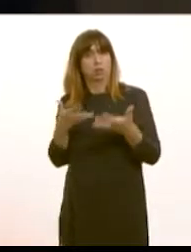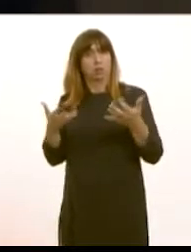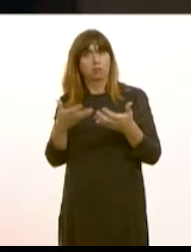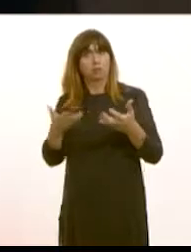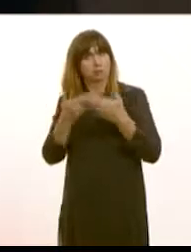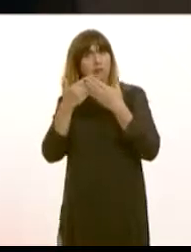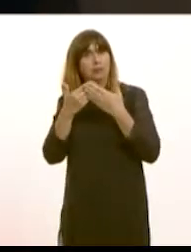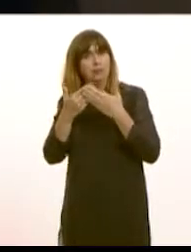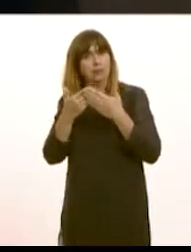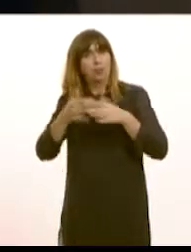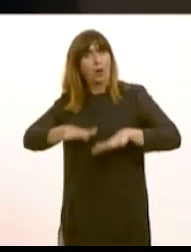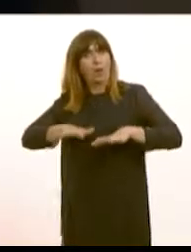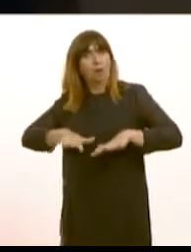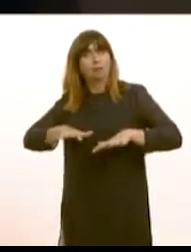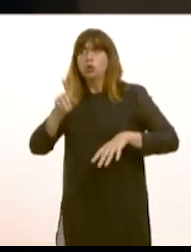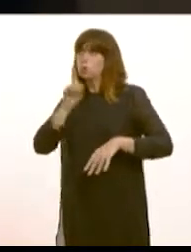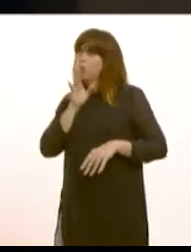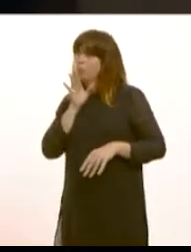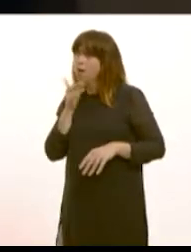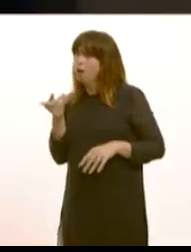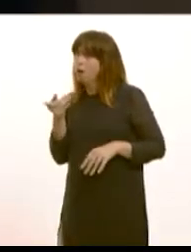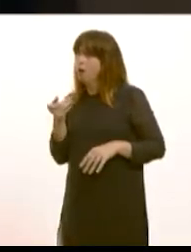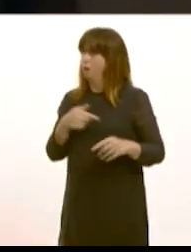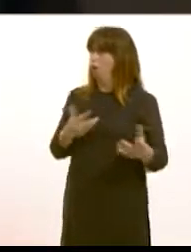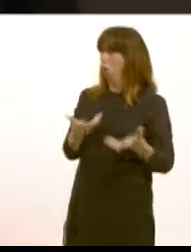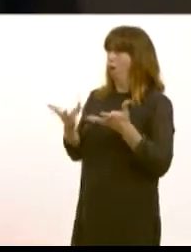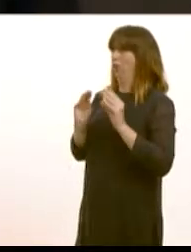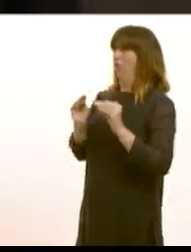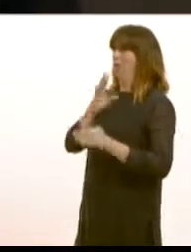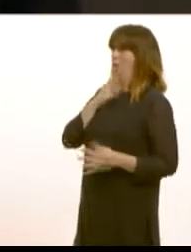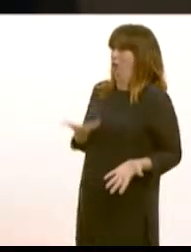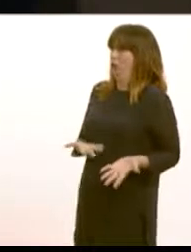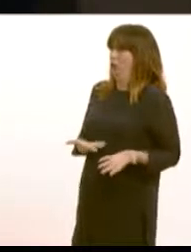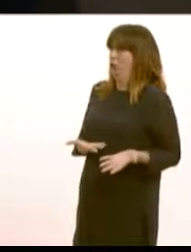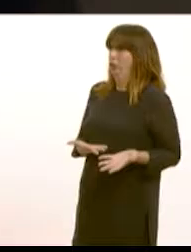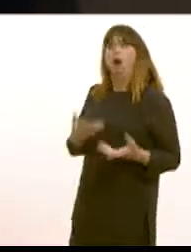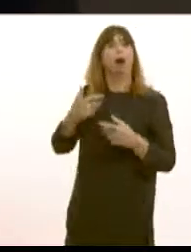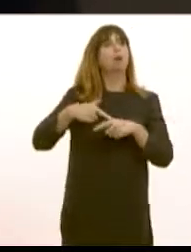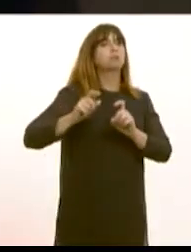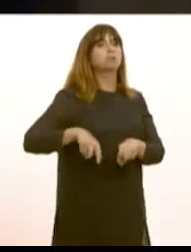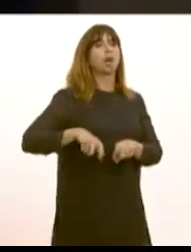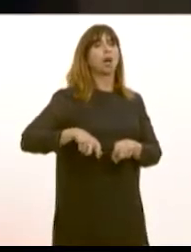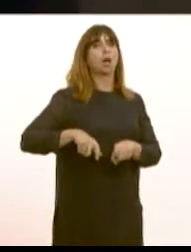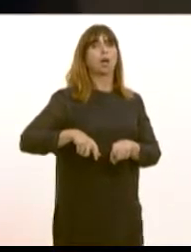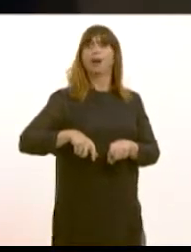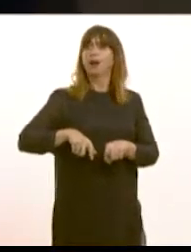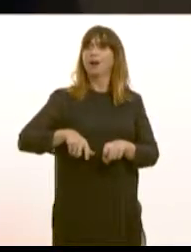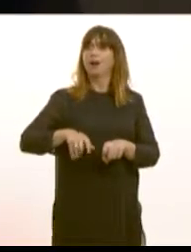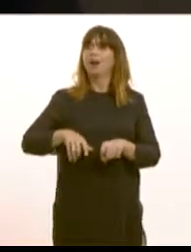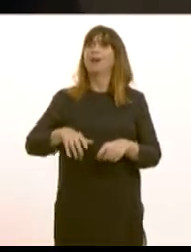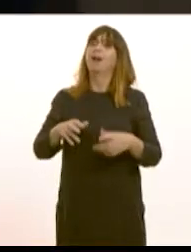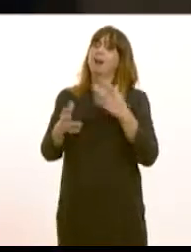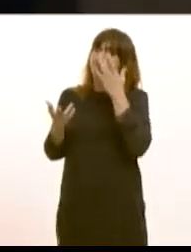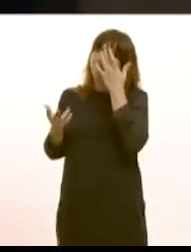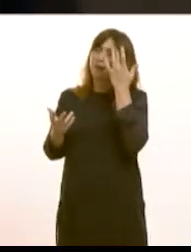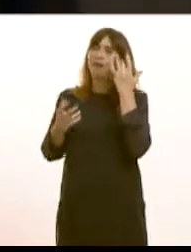study in Wales and to stay in Wales but also to help with the the death the problem that we have of well-speaking